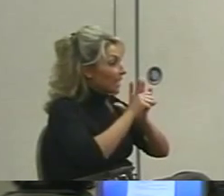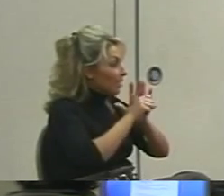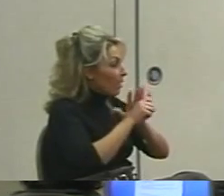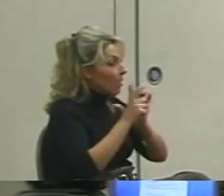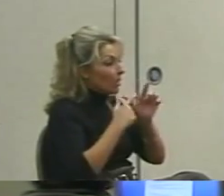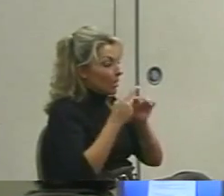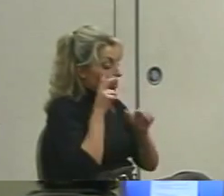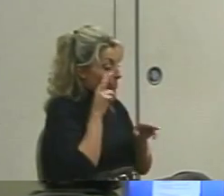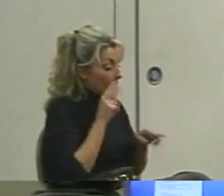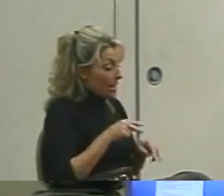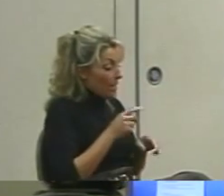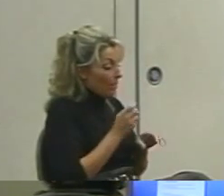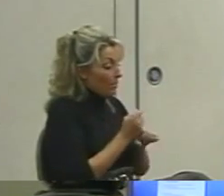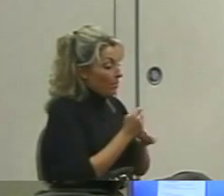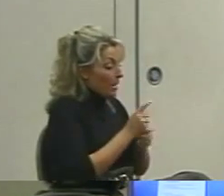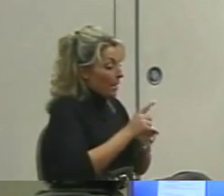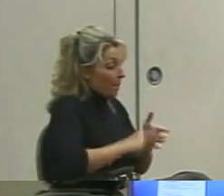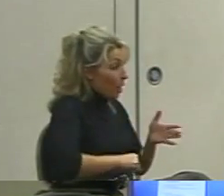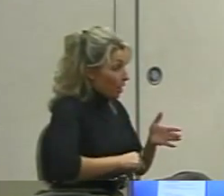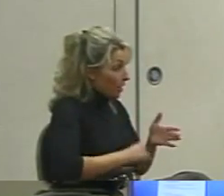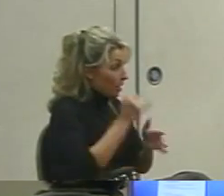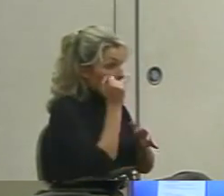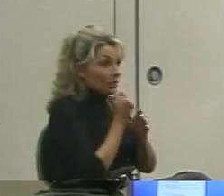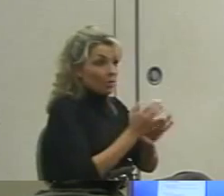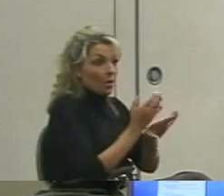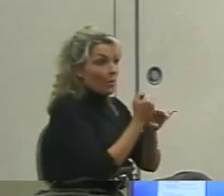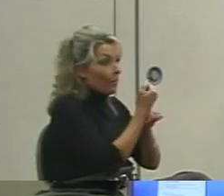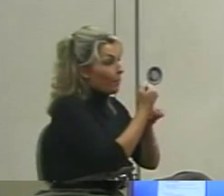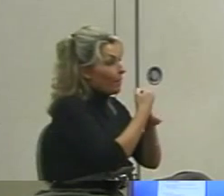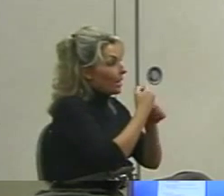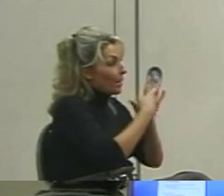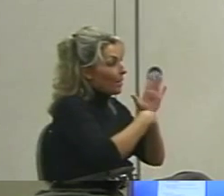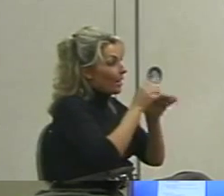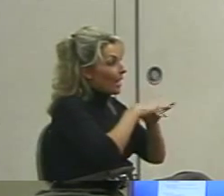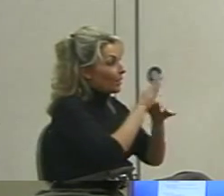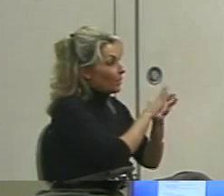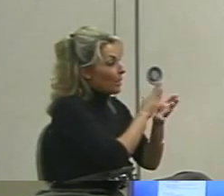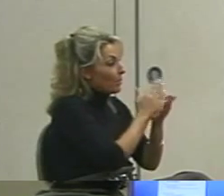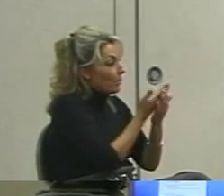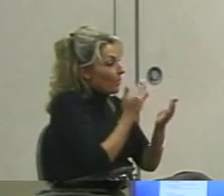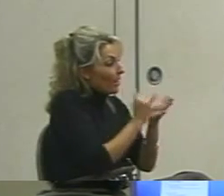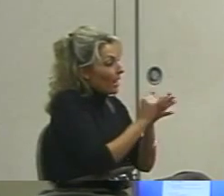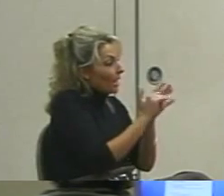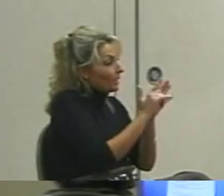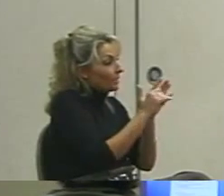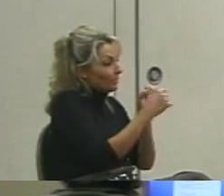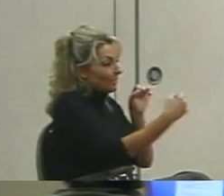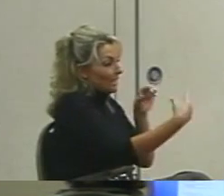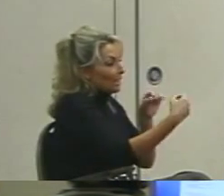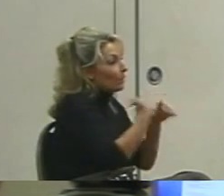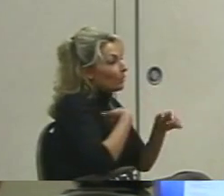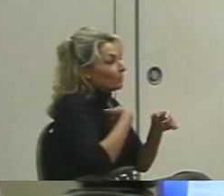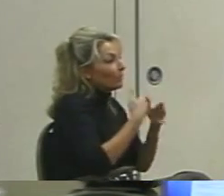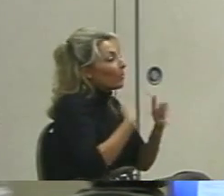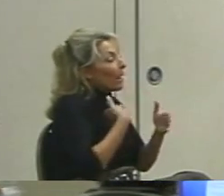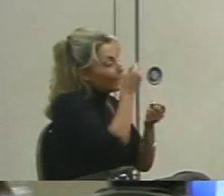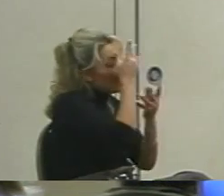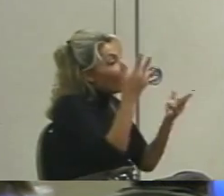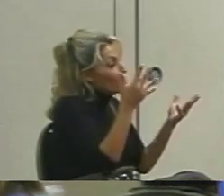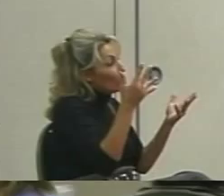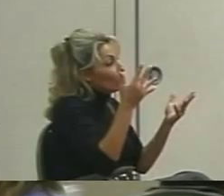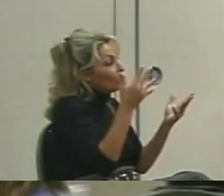look down and make a mark. Do not make a mark on your paper before that signal. signal. Here's why.